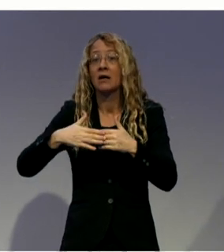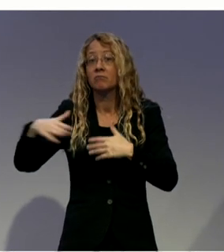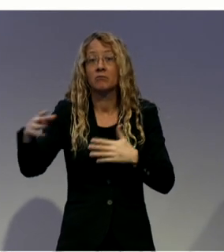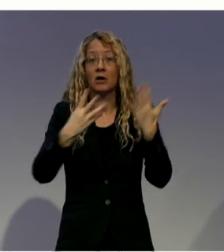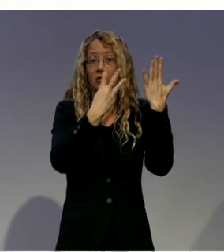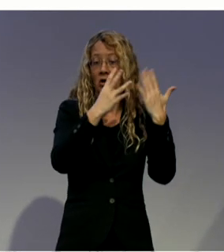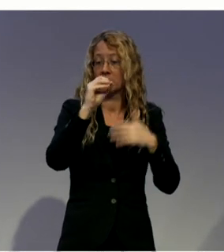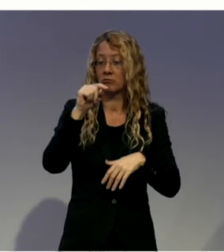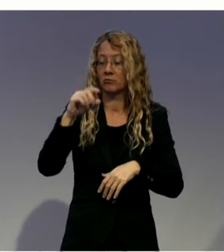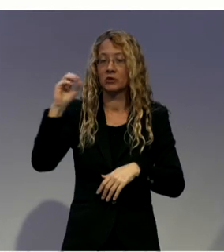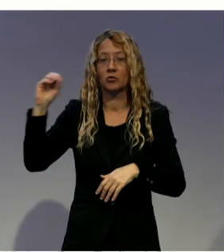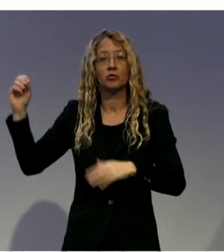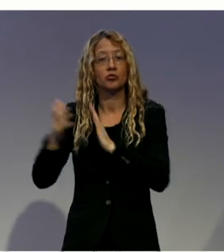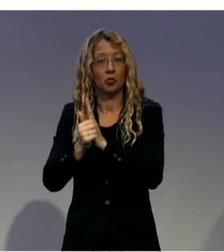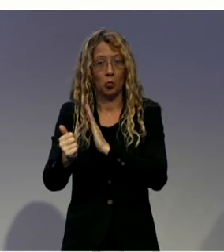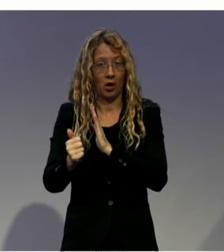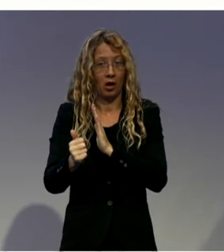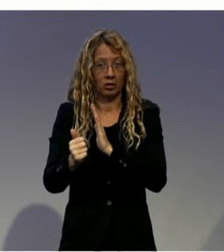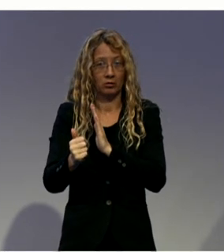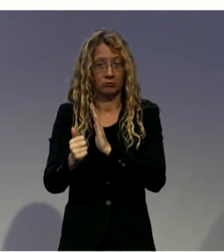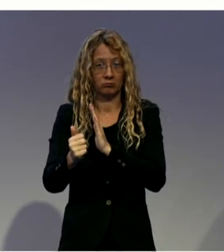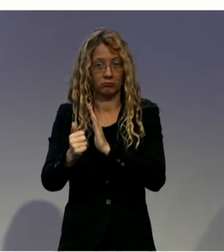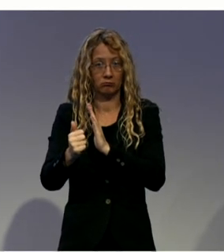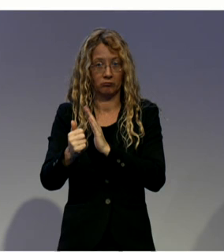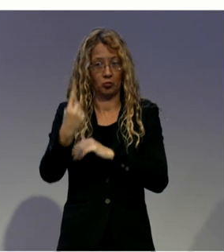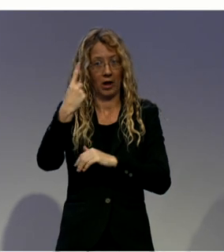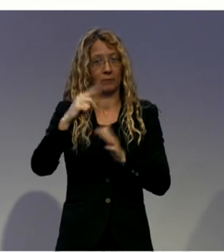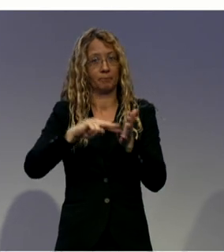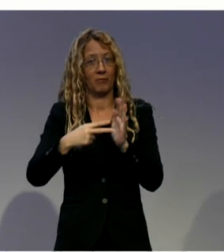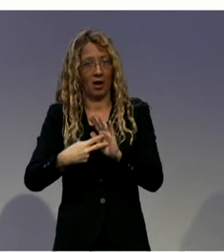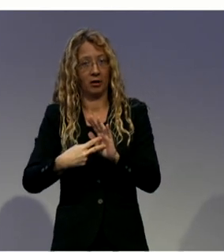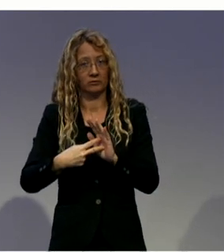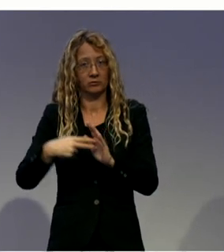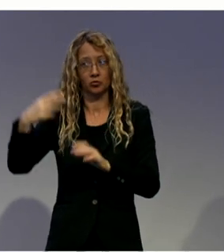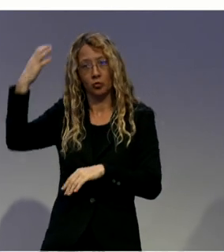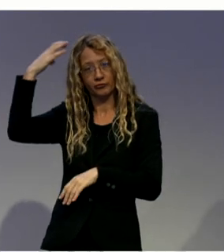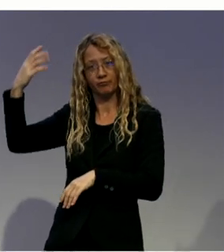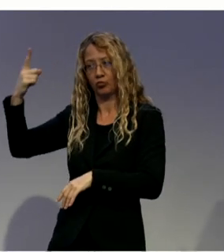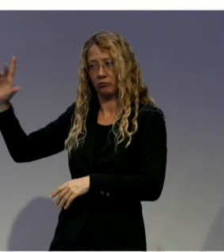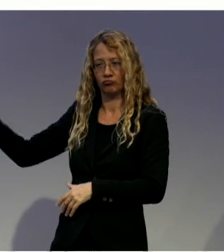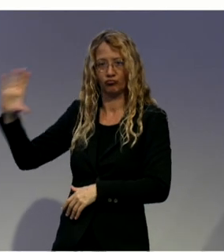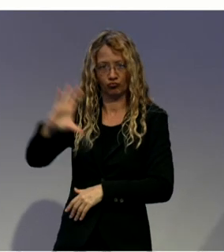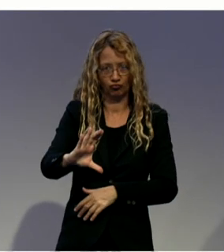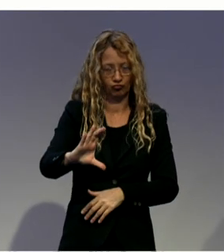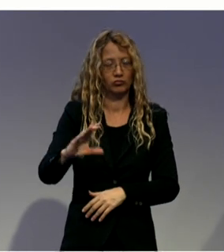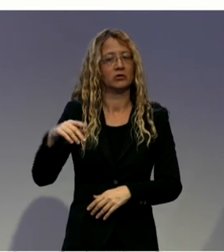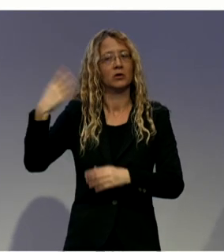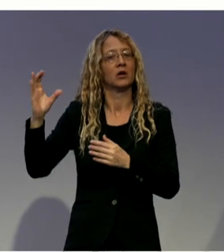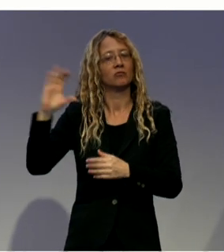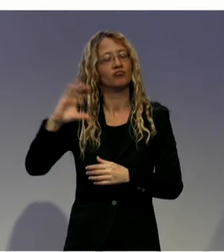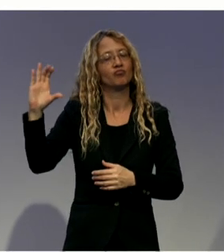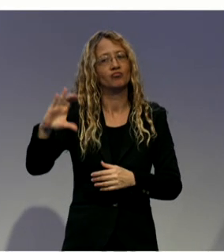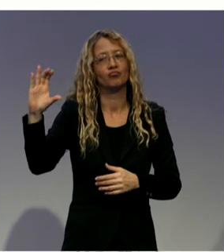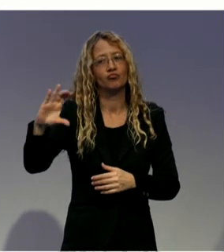significant contribution from our government for people living with disabilities. The RDSP navigator